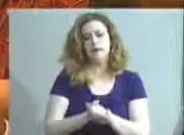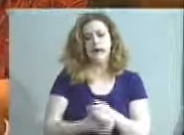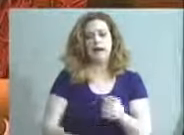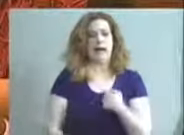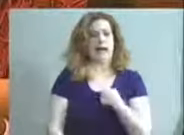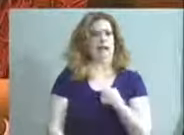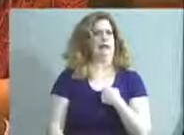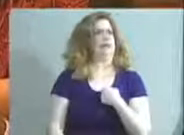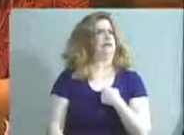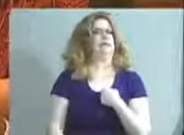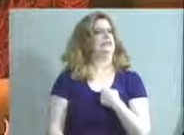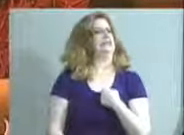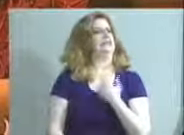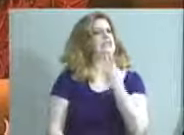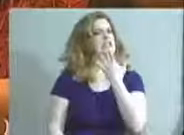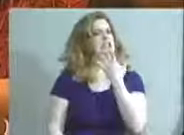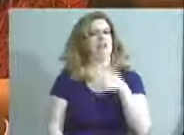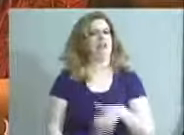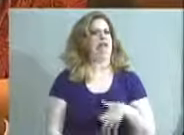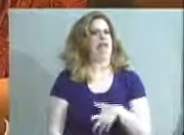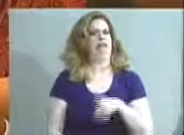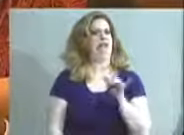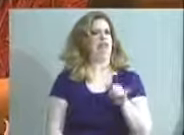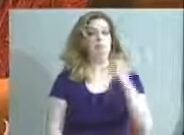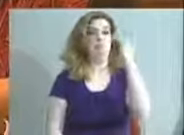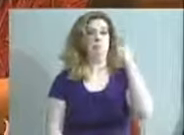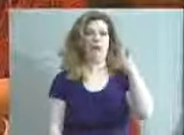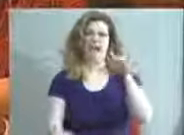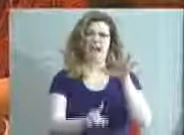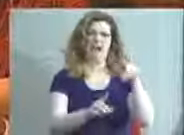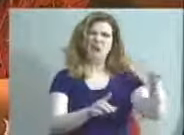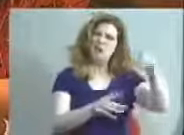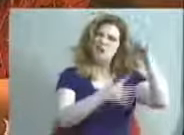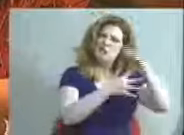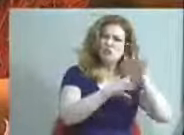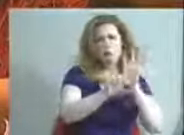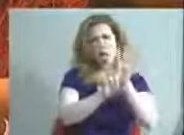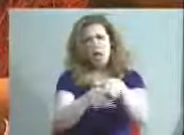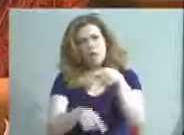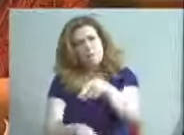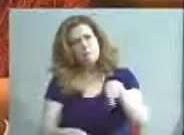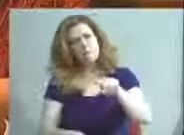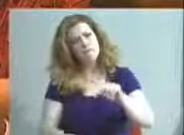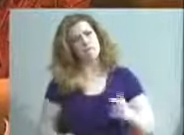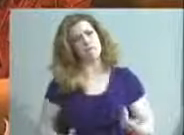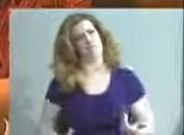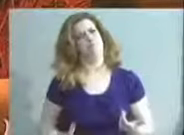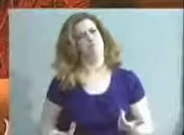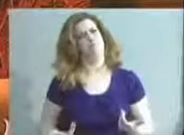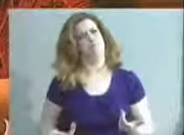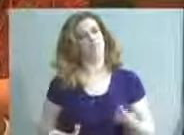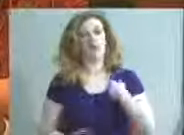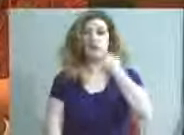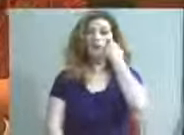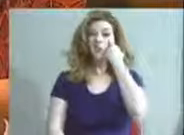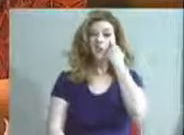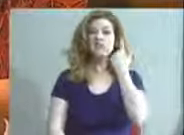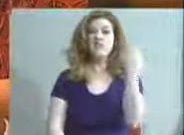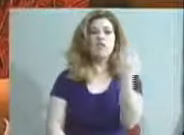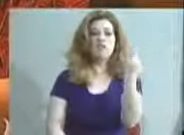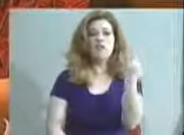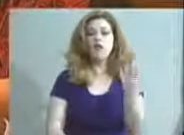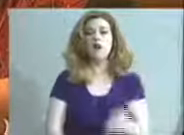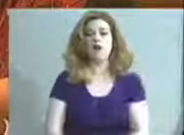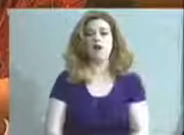didn't like that for the simple fact that they got attacked by juniors. And then just recently on Friday,